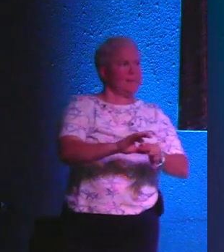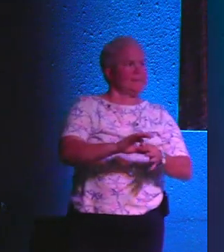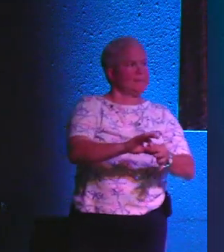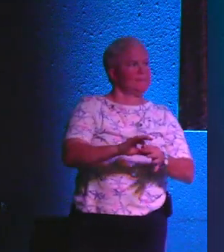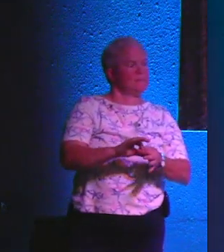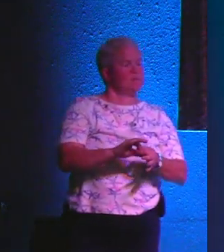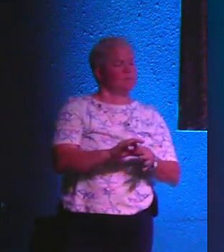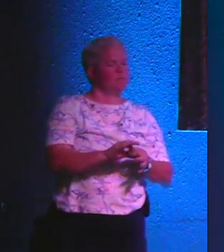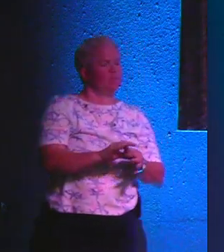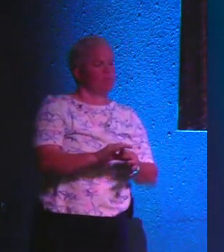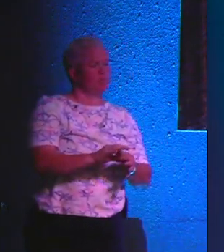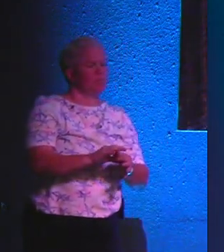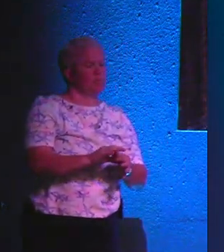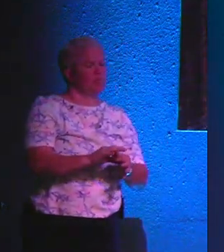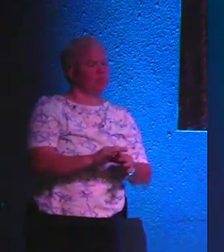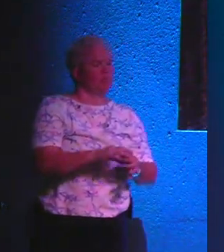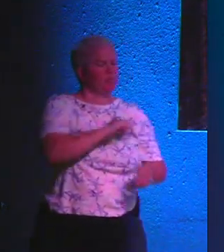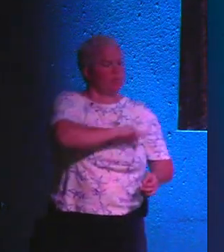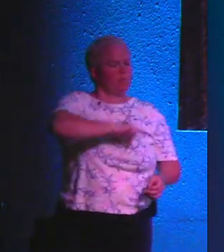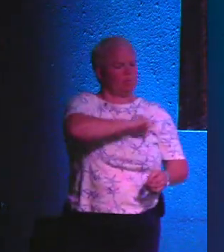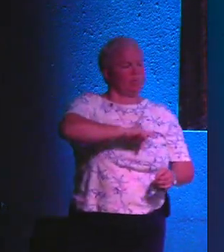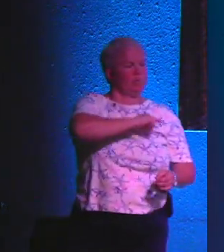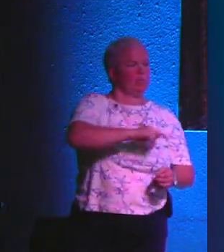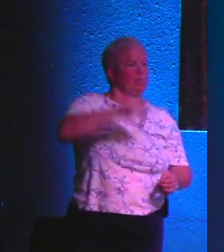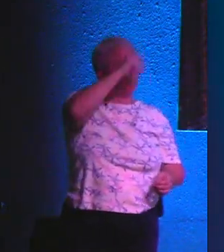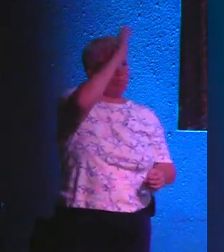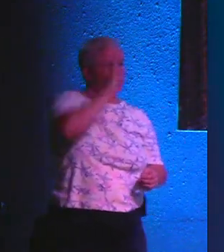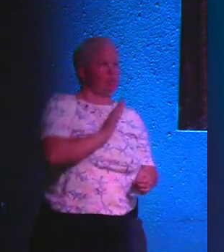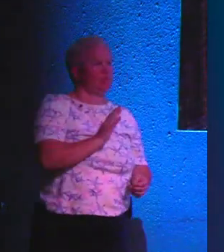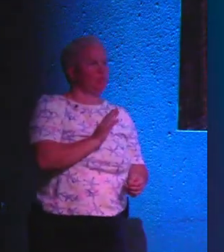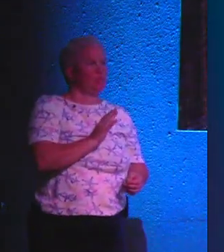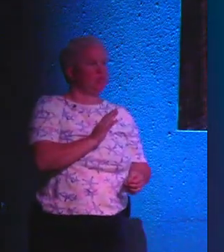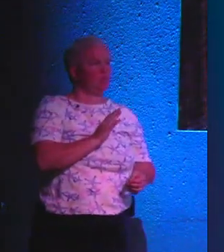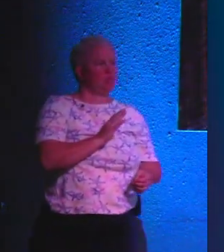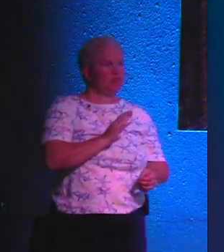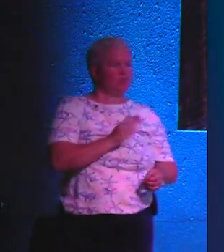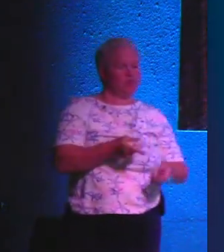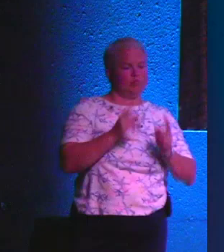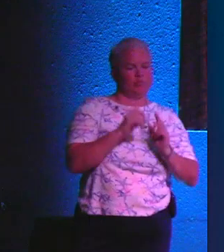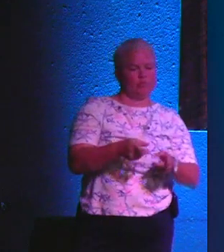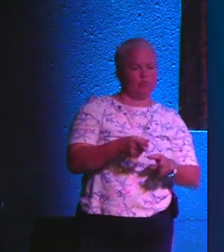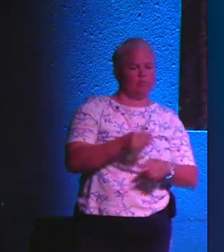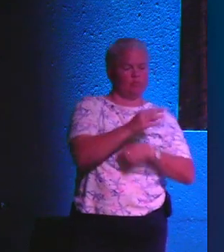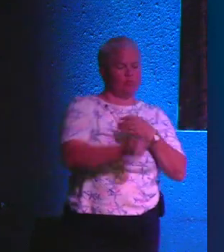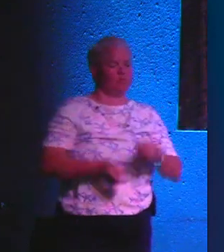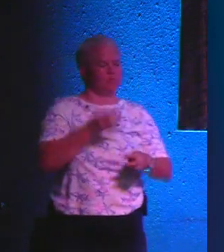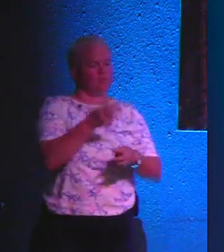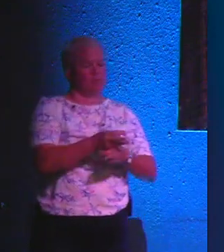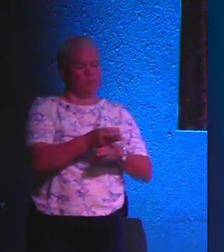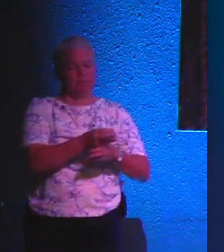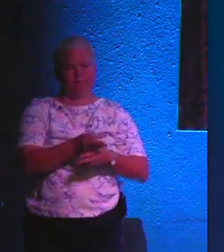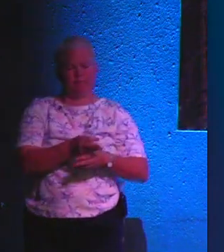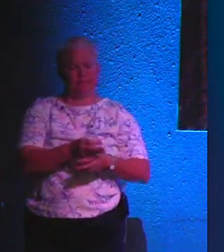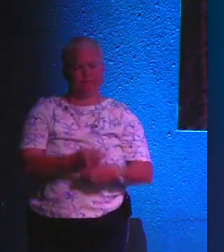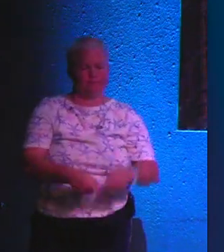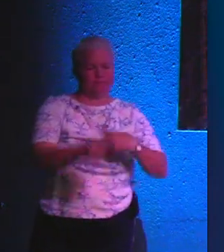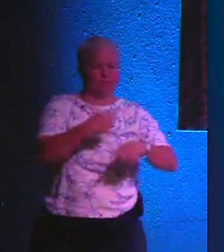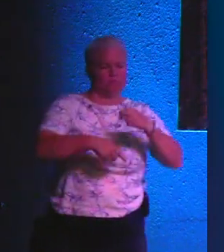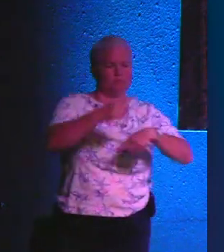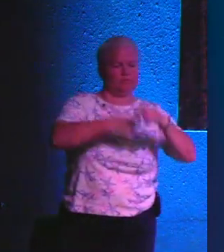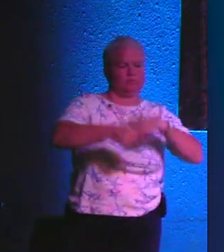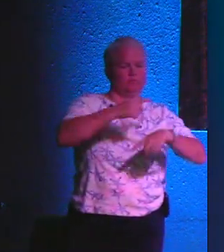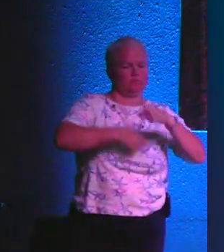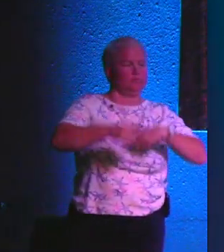with Him on a personal basis. God, don't you have enough going on on your own? Keeping the world spinning, keeping